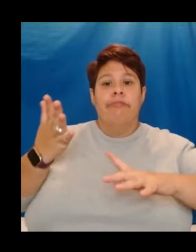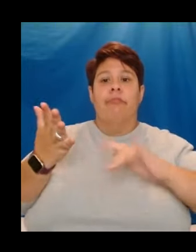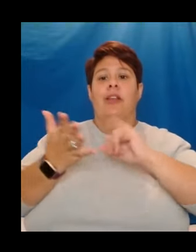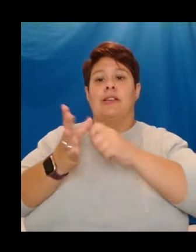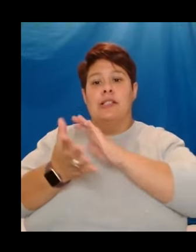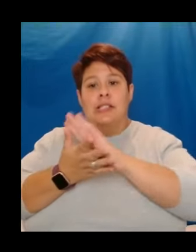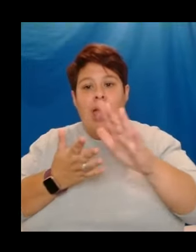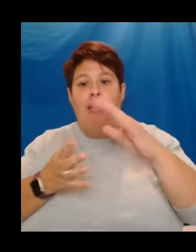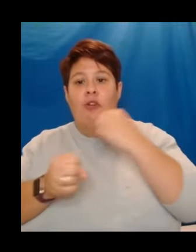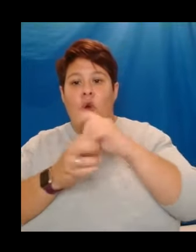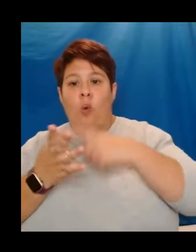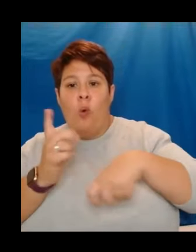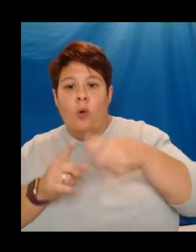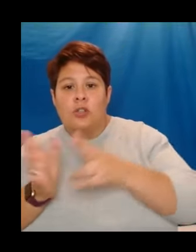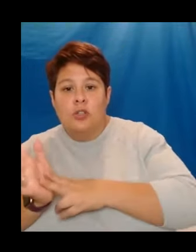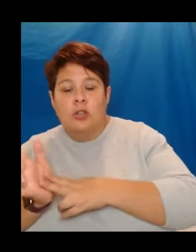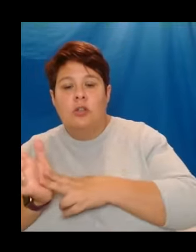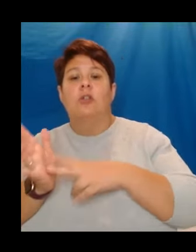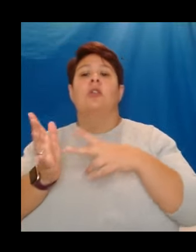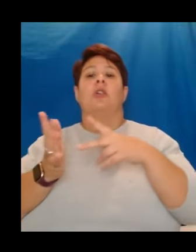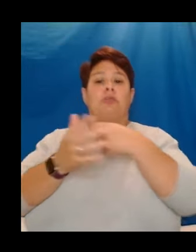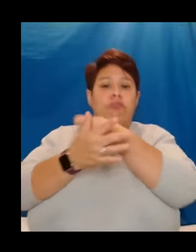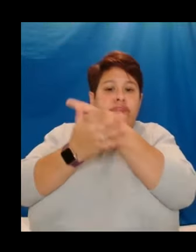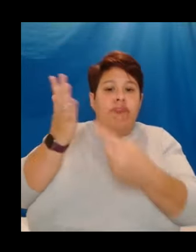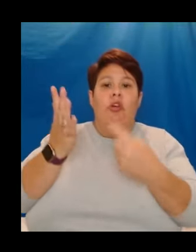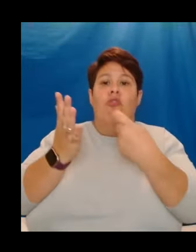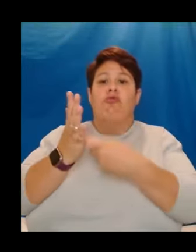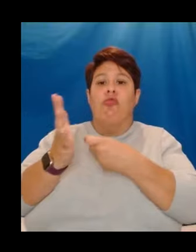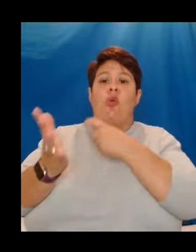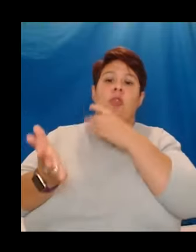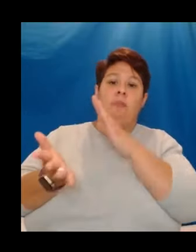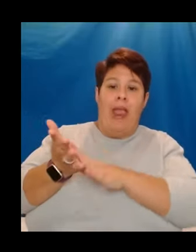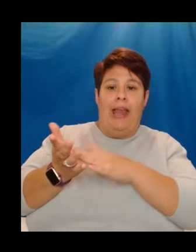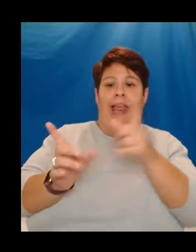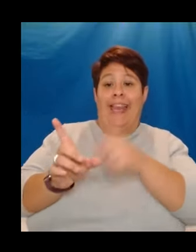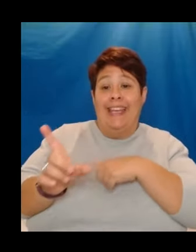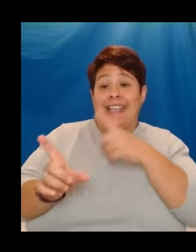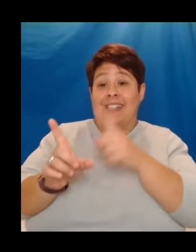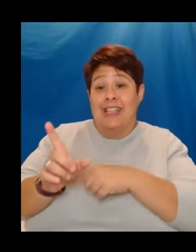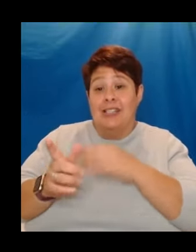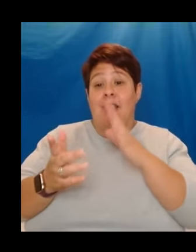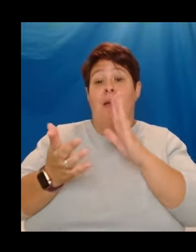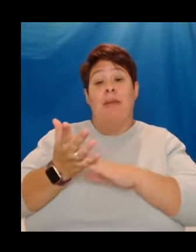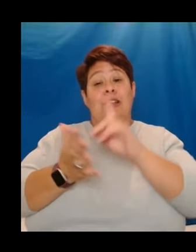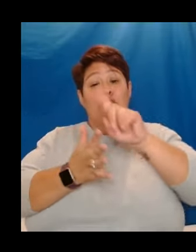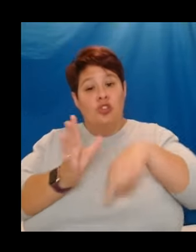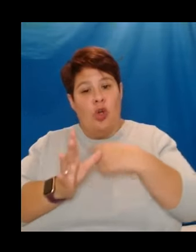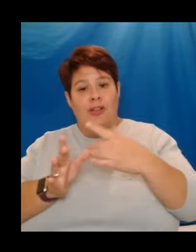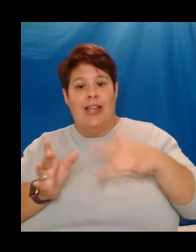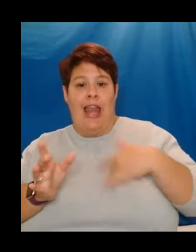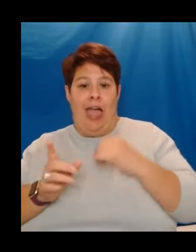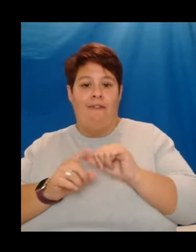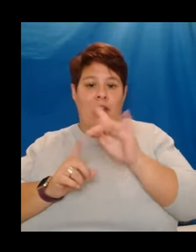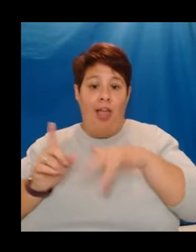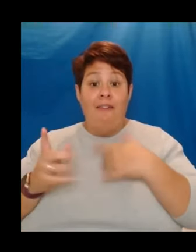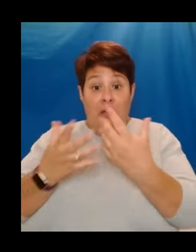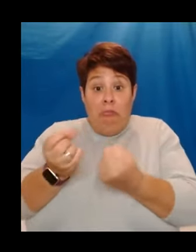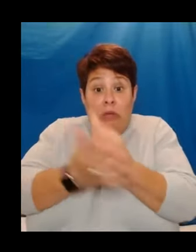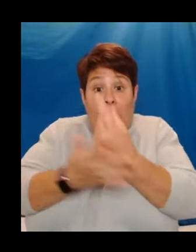Tommy Jessup in Line of Duty. Ruth Maidley in Years and Years. Melissa Johns in Life. The list goes on. It is happening.